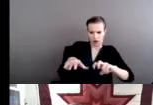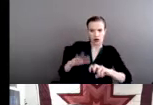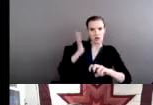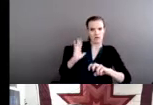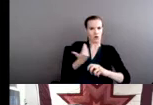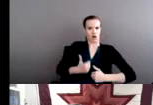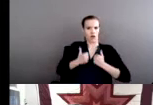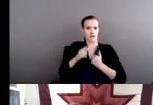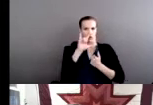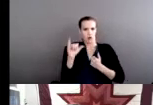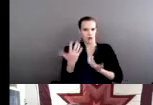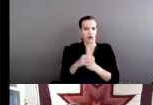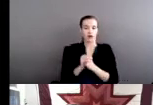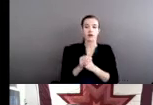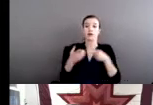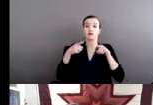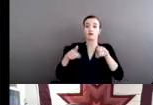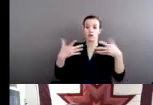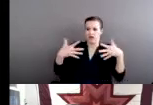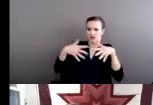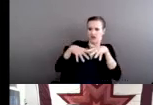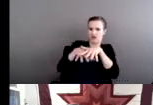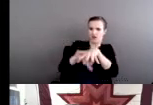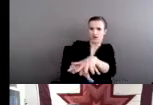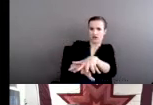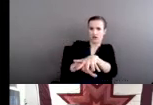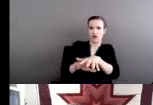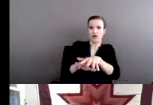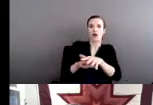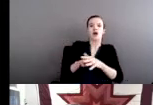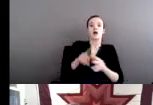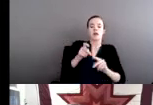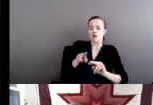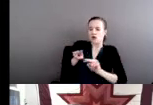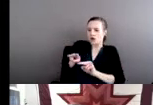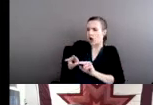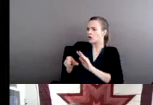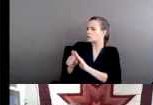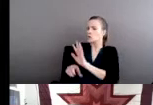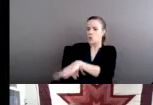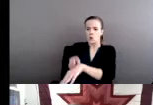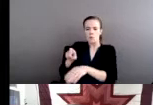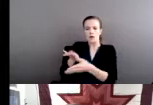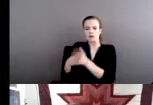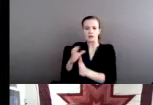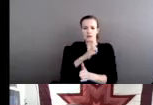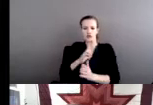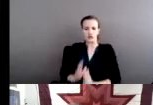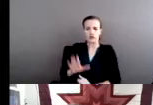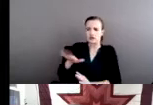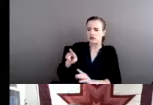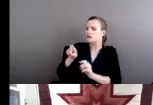pressure put on the Creek people to become Christian, to adopt white